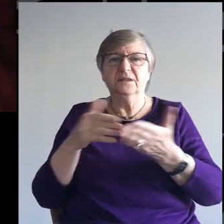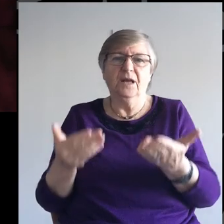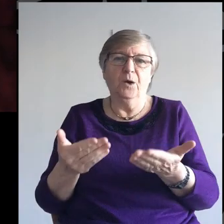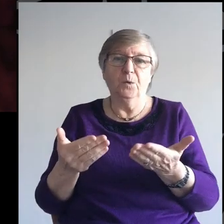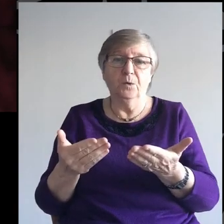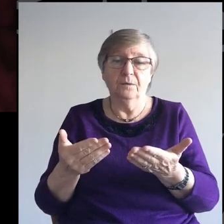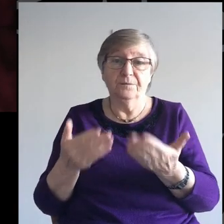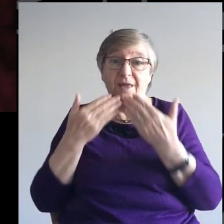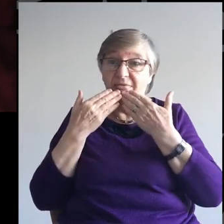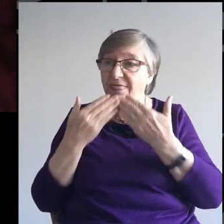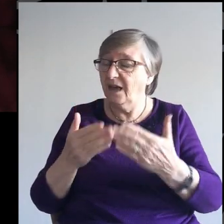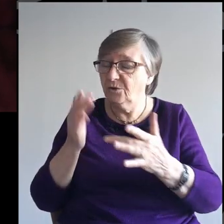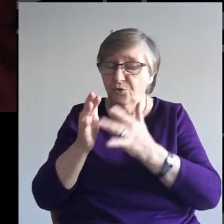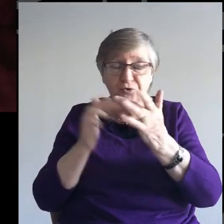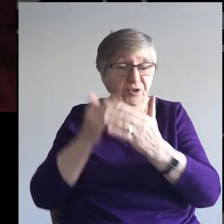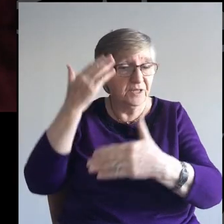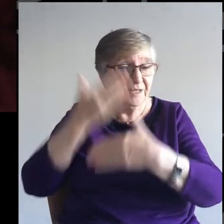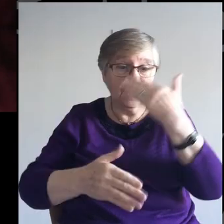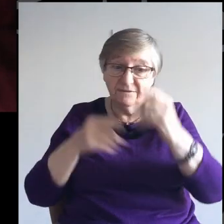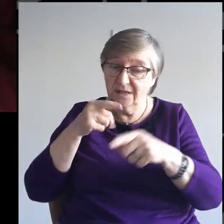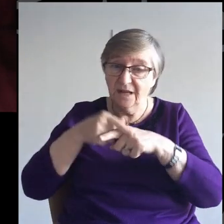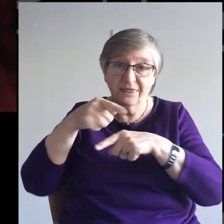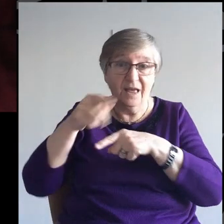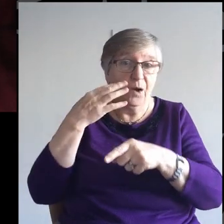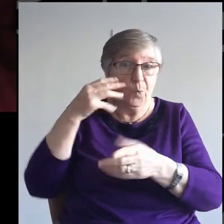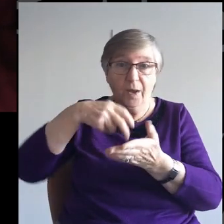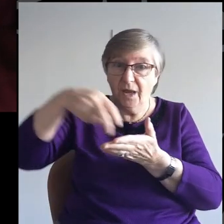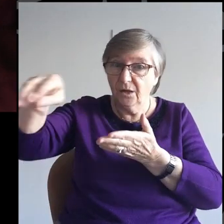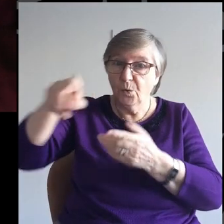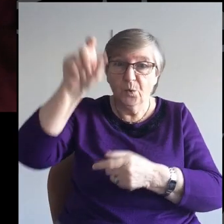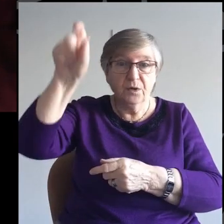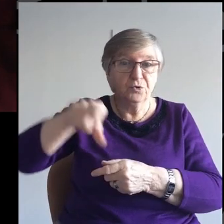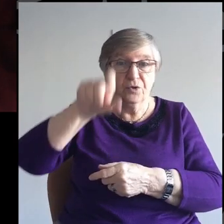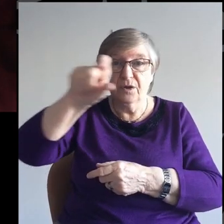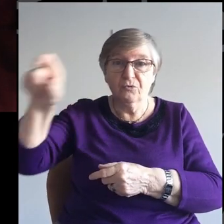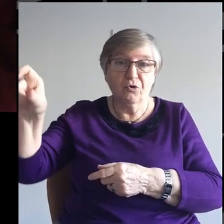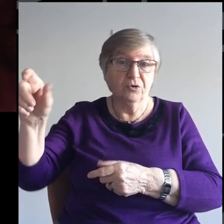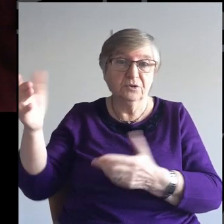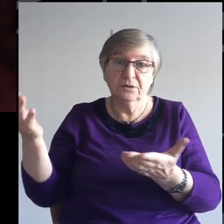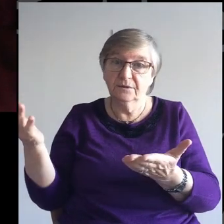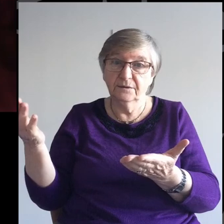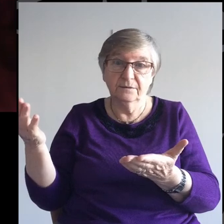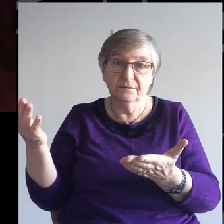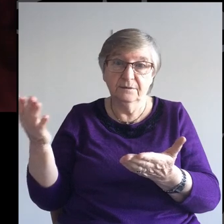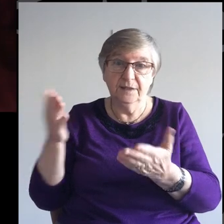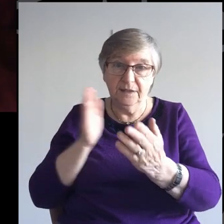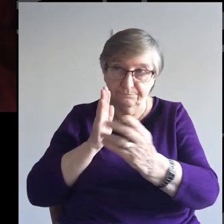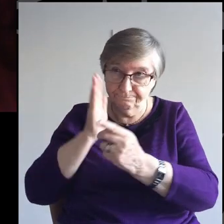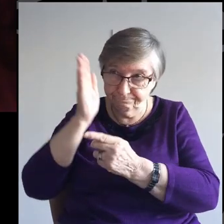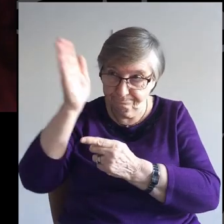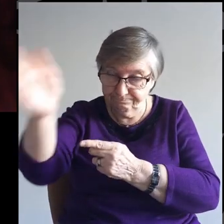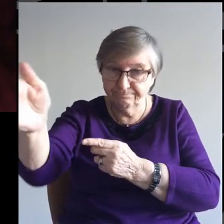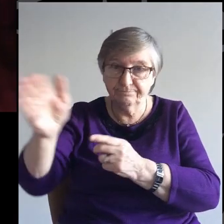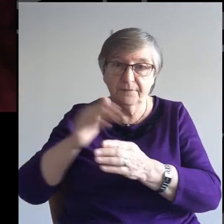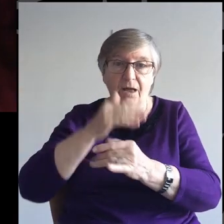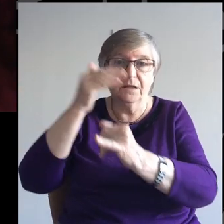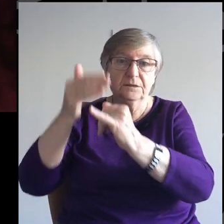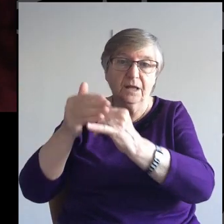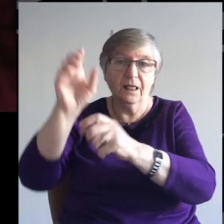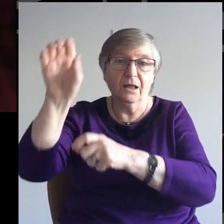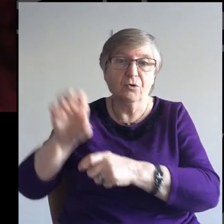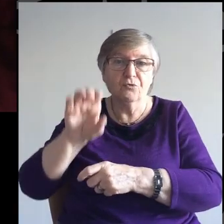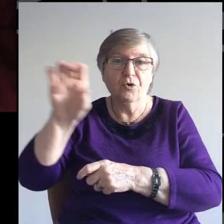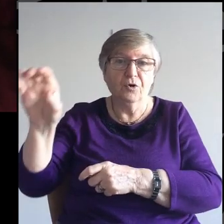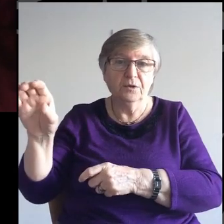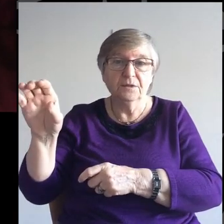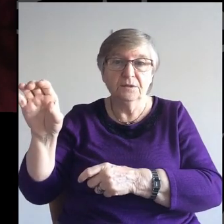We thank you that Jesus didn't do that on the way to the cross. Otherwise, he would never have got there. So we thank you for that